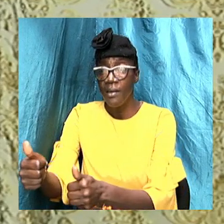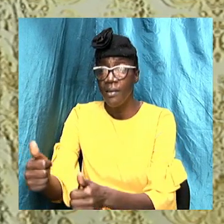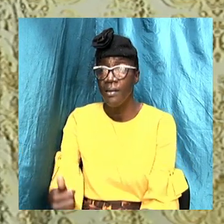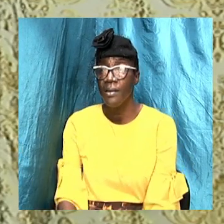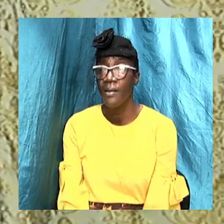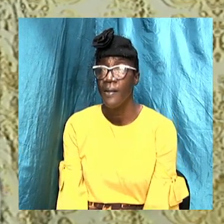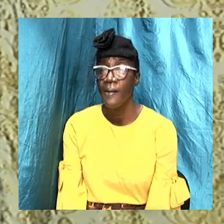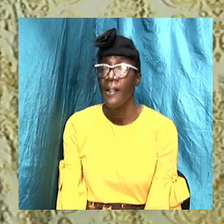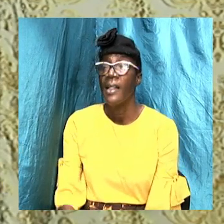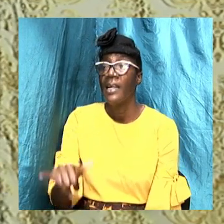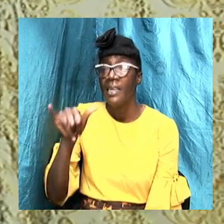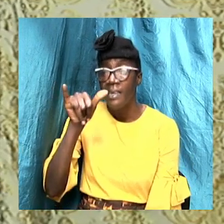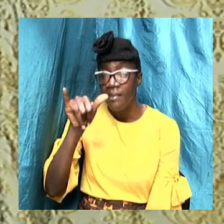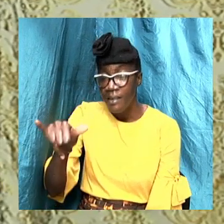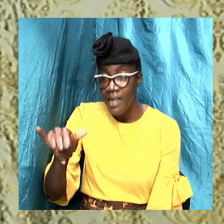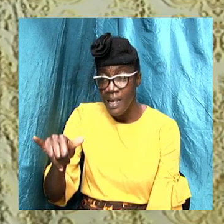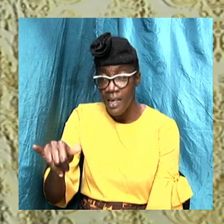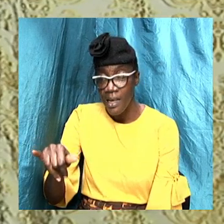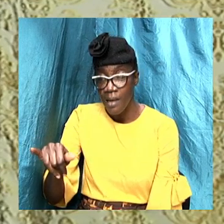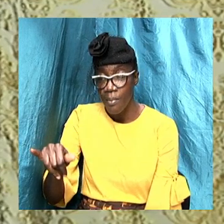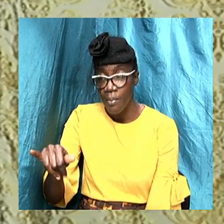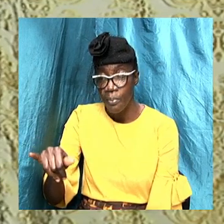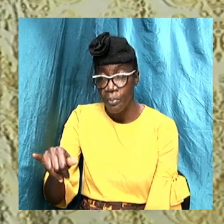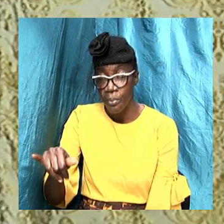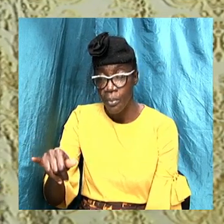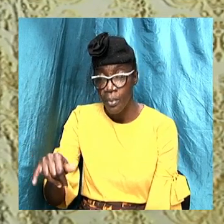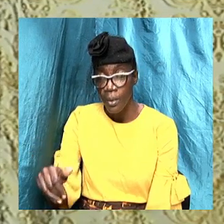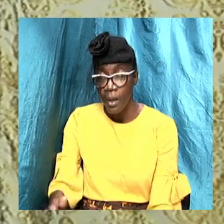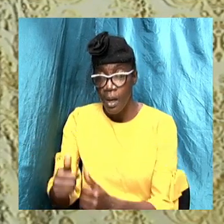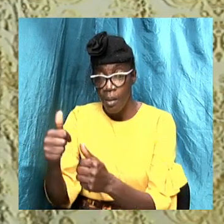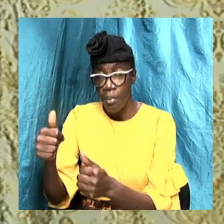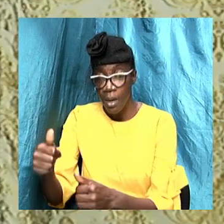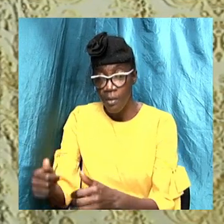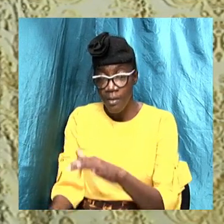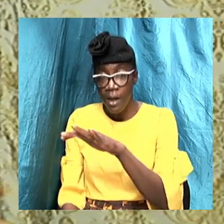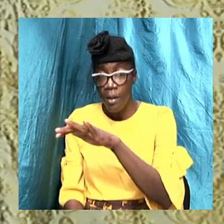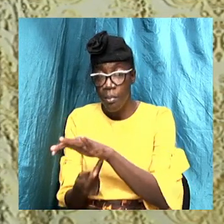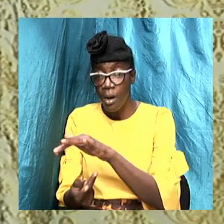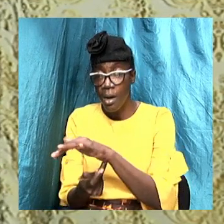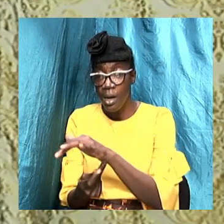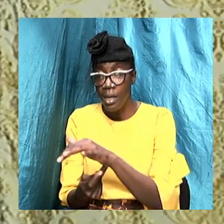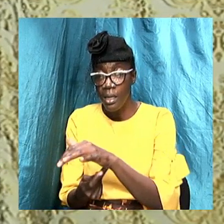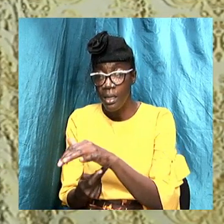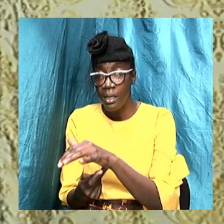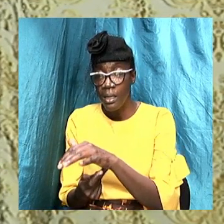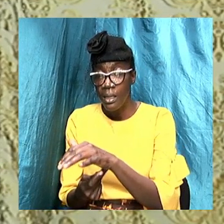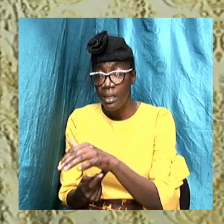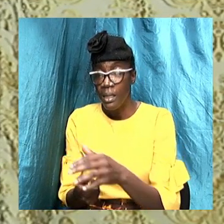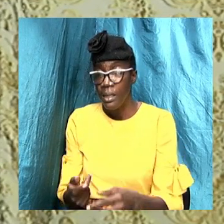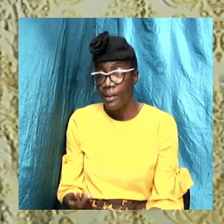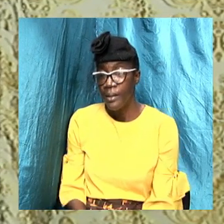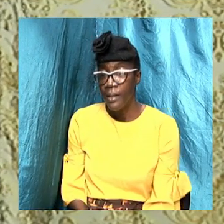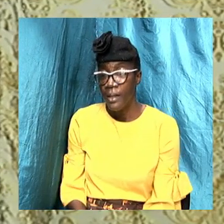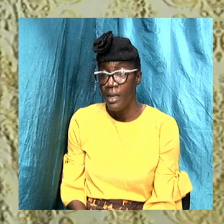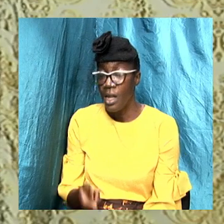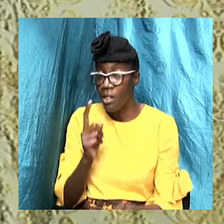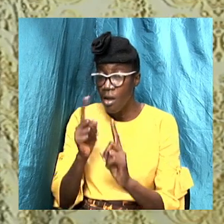the same apostle Paul that confirmed his revelation with the other apostles